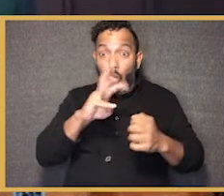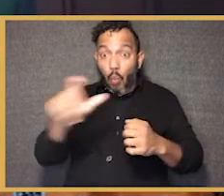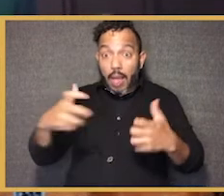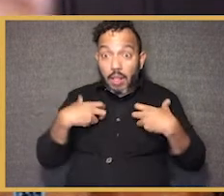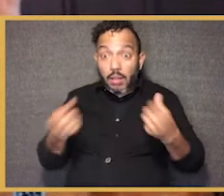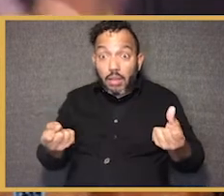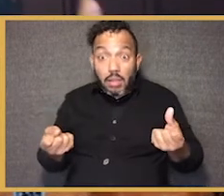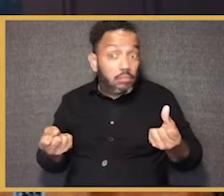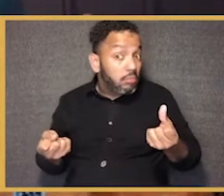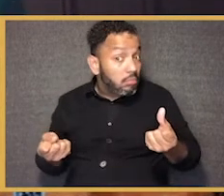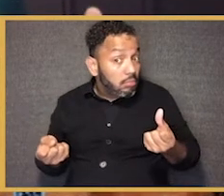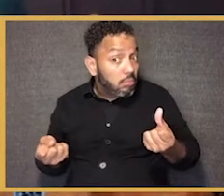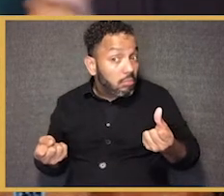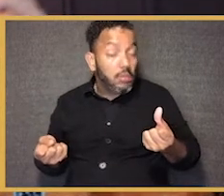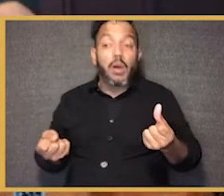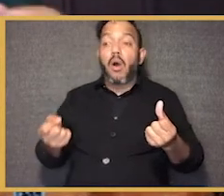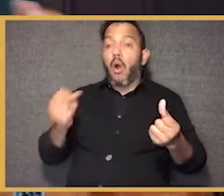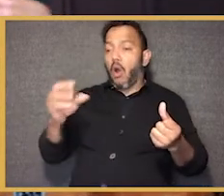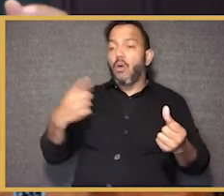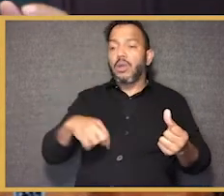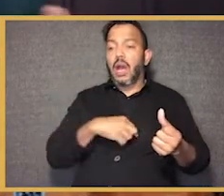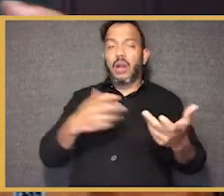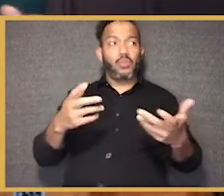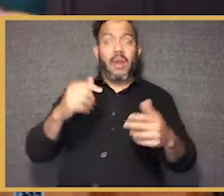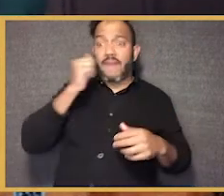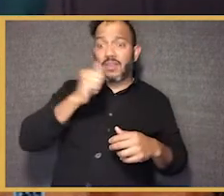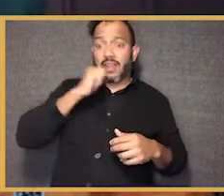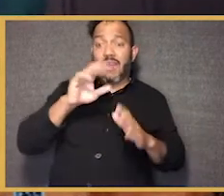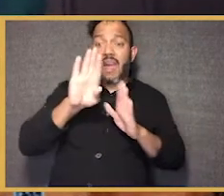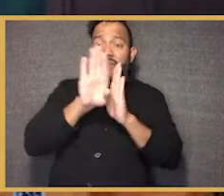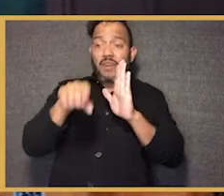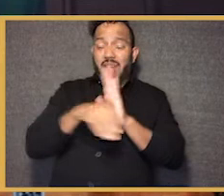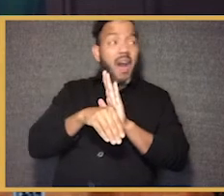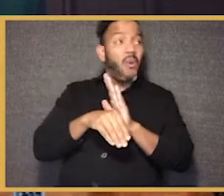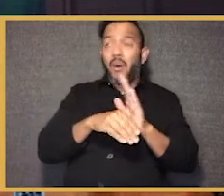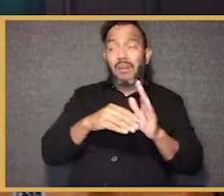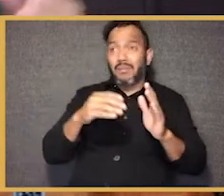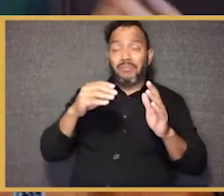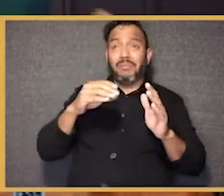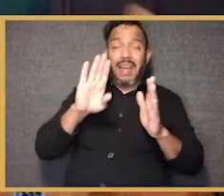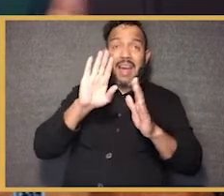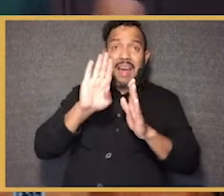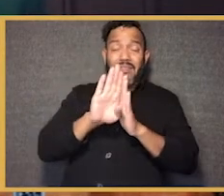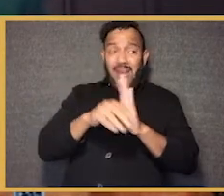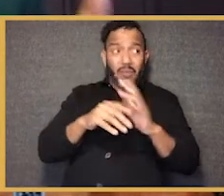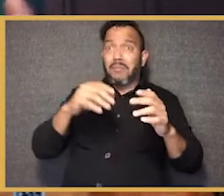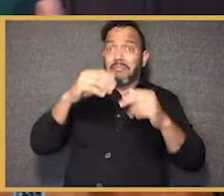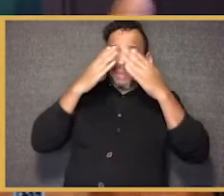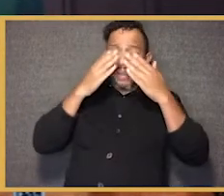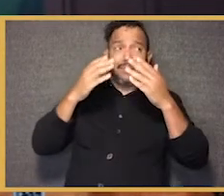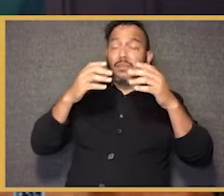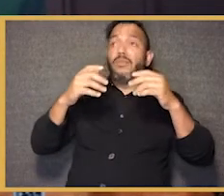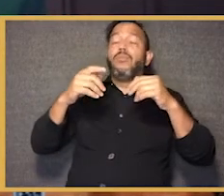you aren't doing these systemic things, and then you say, but we're going to do a half hour of mindfulness every day, that's not real.